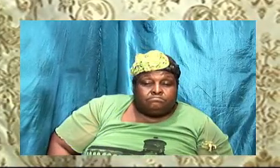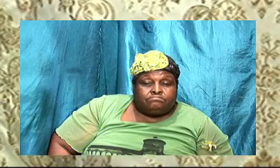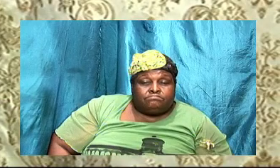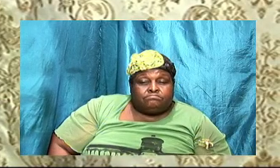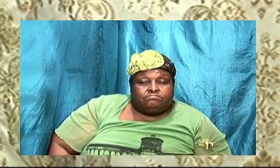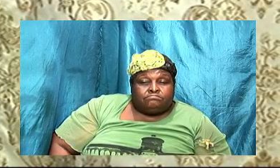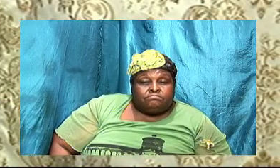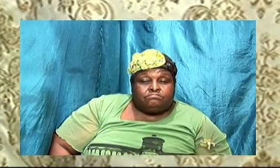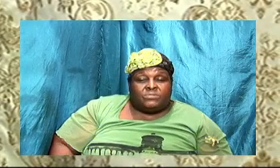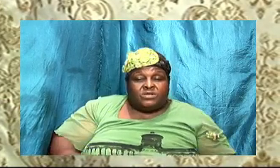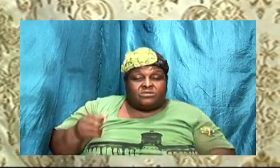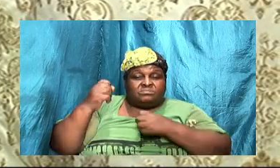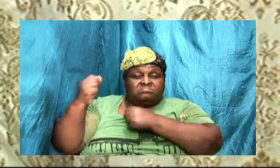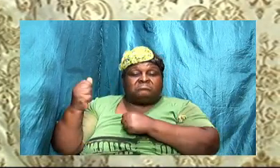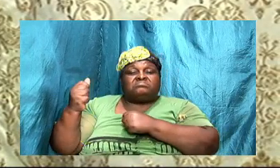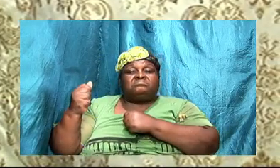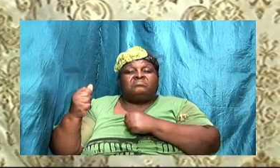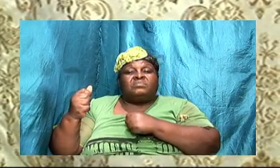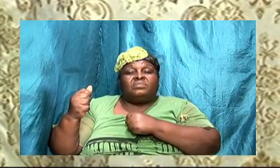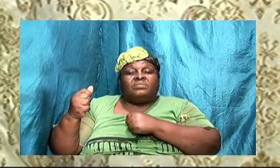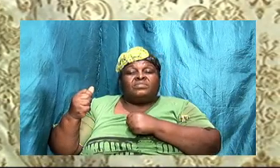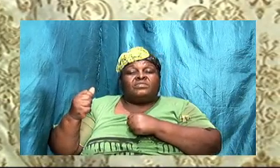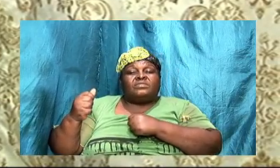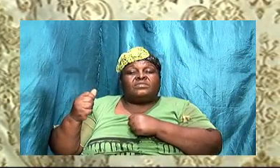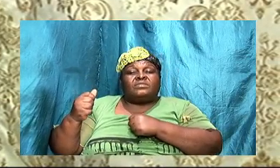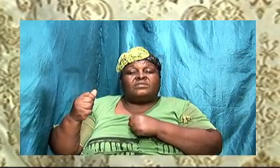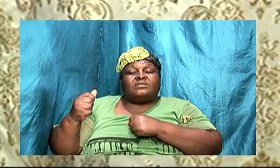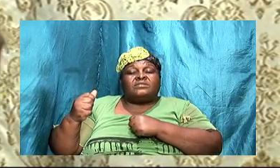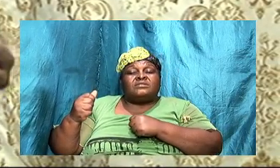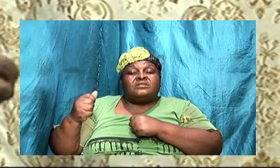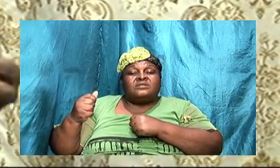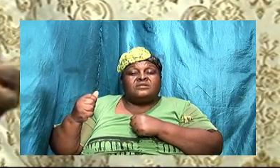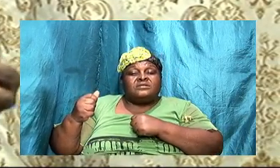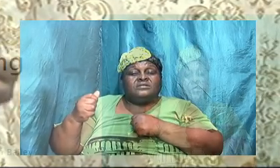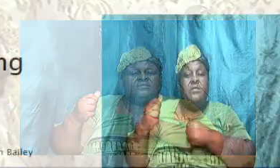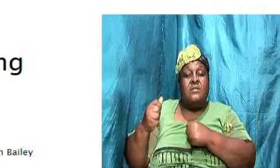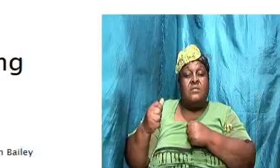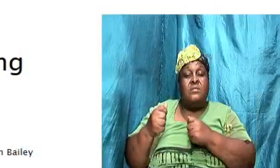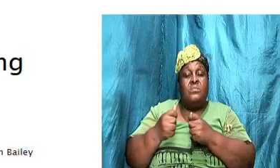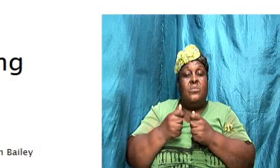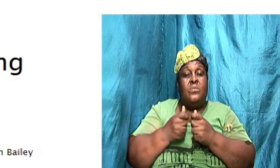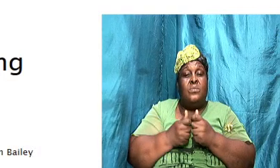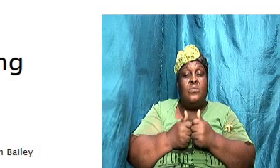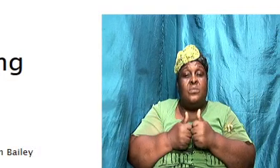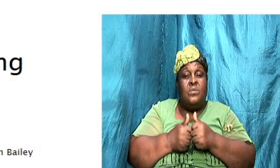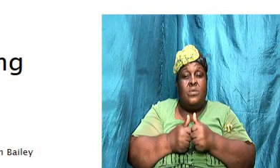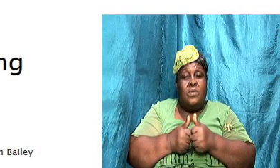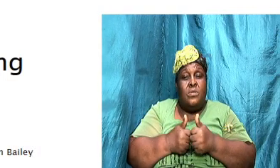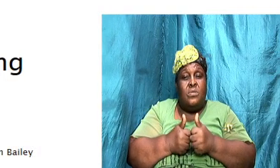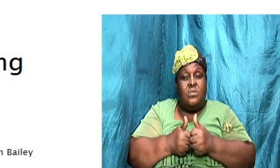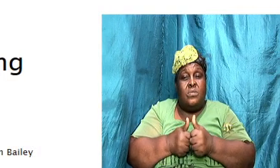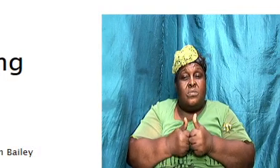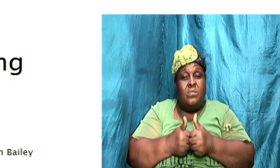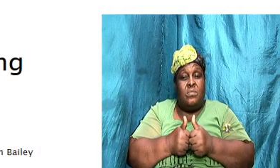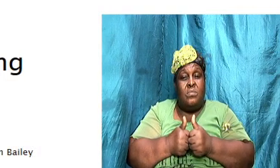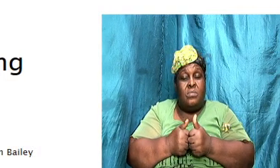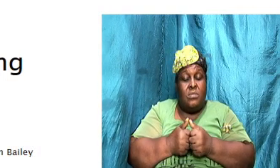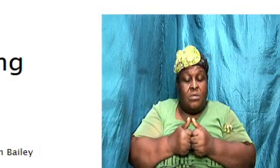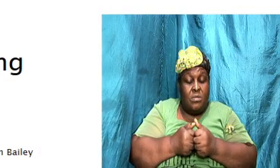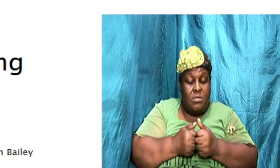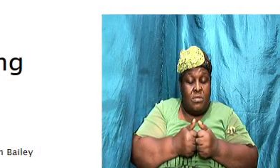maintain intimacy find things that both of you love and do it